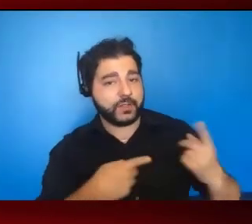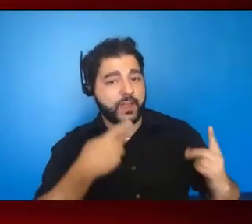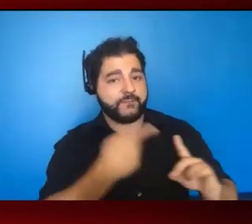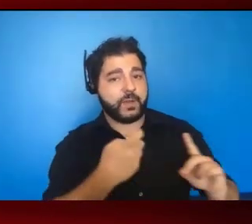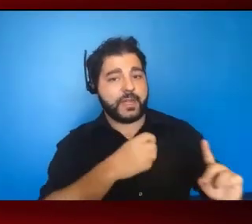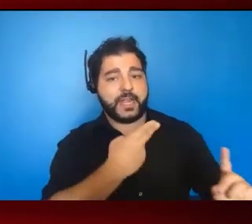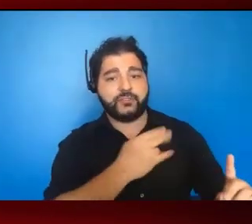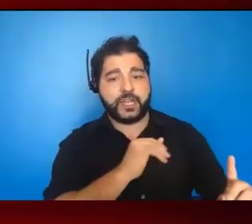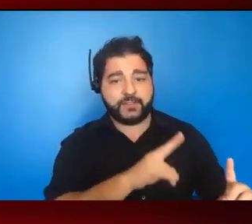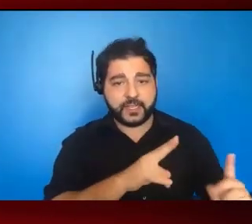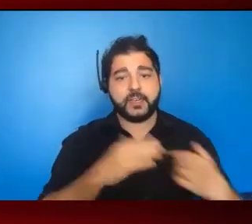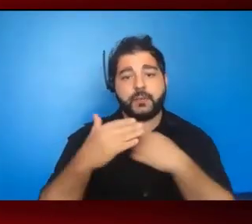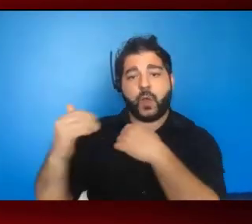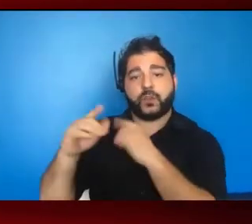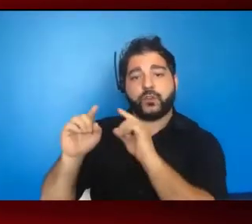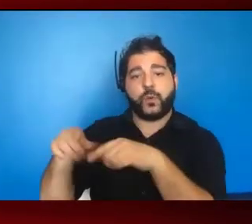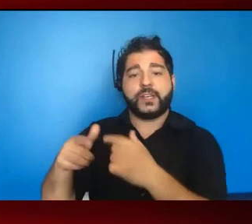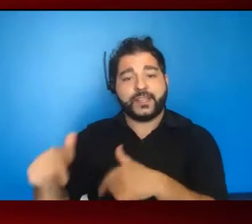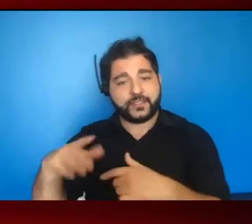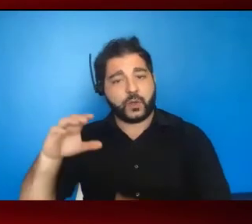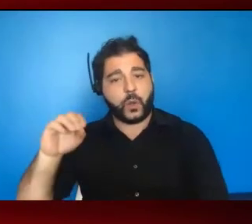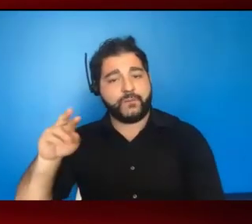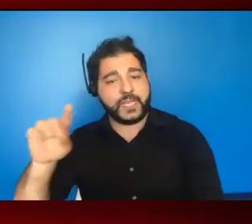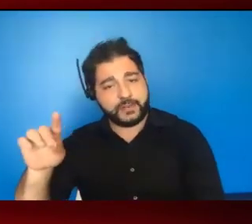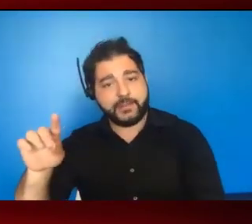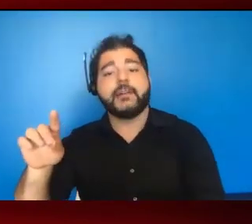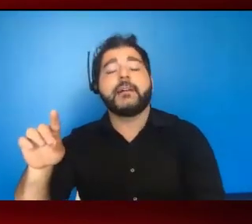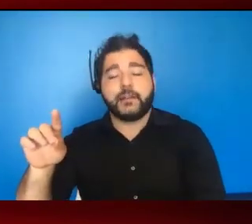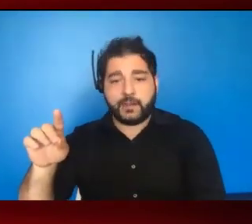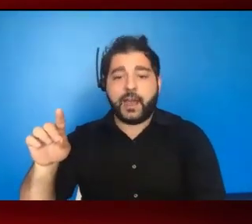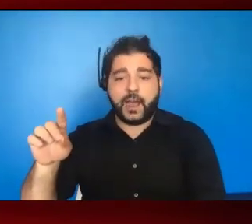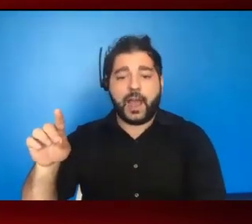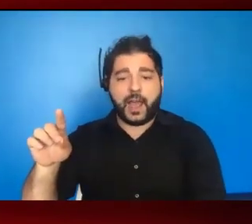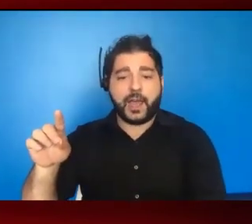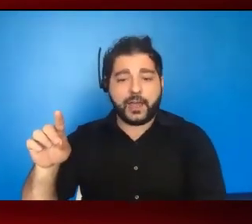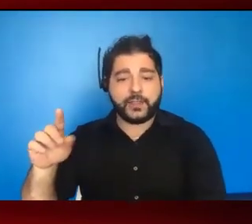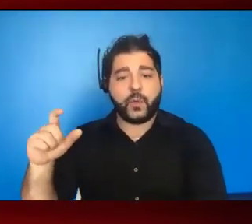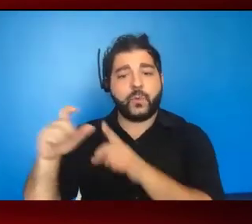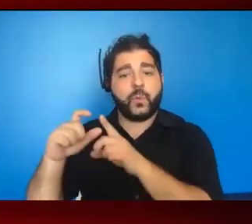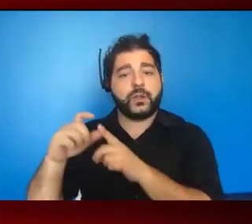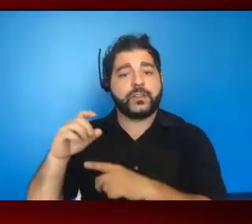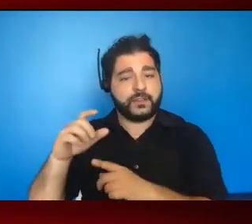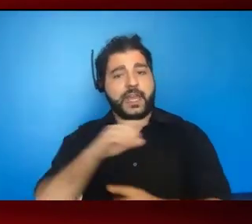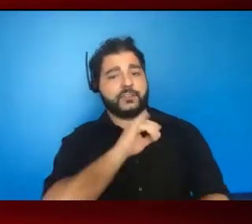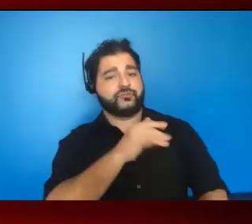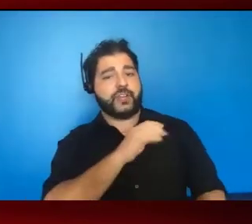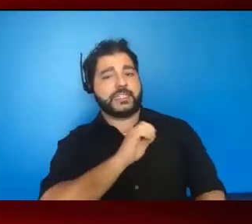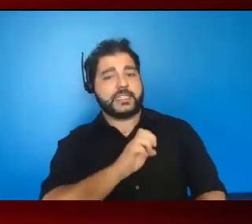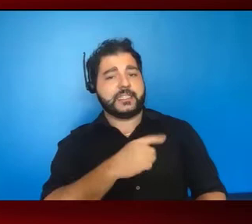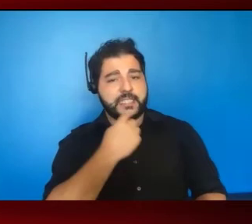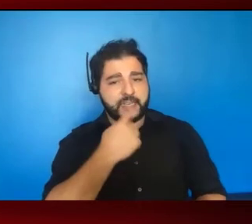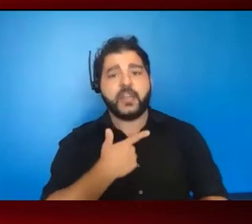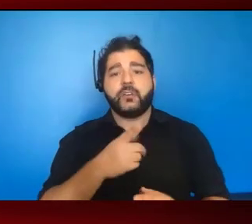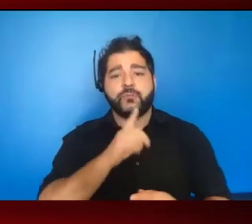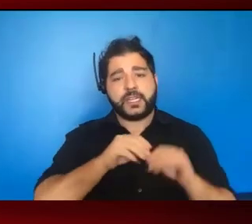to be called into the COVID space, I think that the words that Jesse said really echo with me so